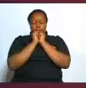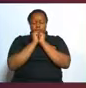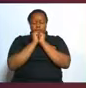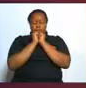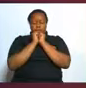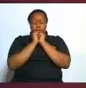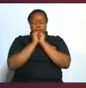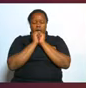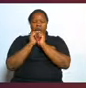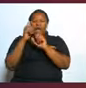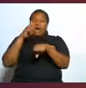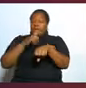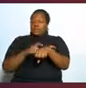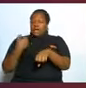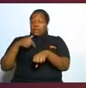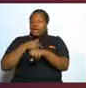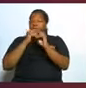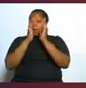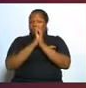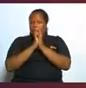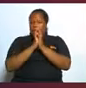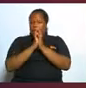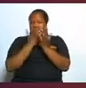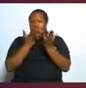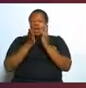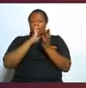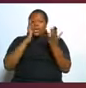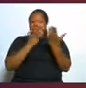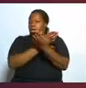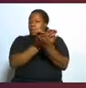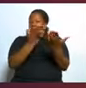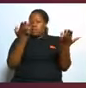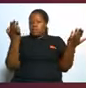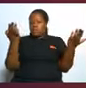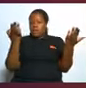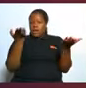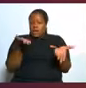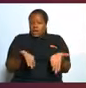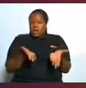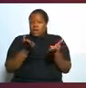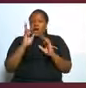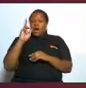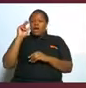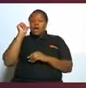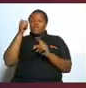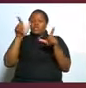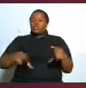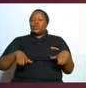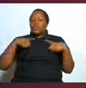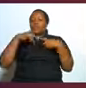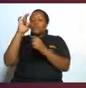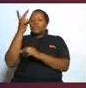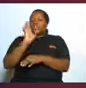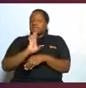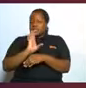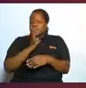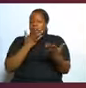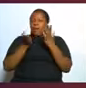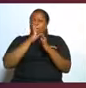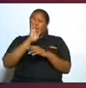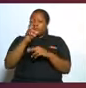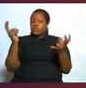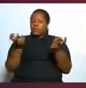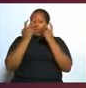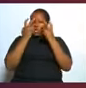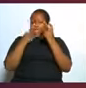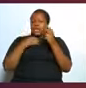and while we're praying maybe there's someone here at new life sda church maybe you're watching